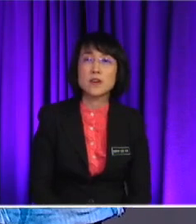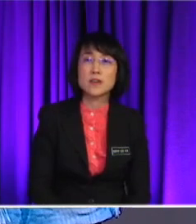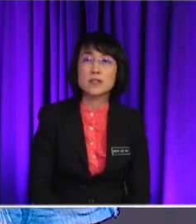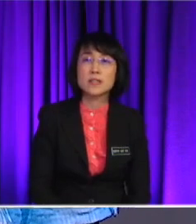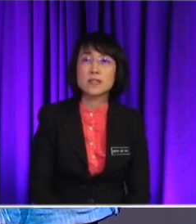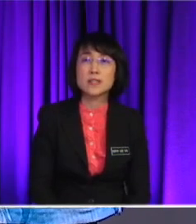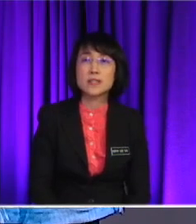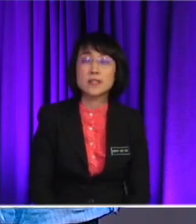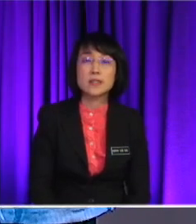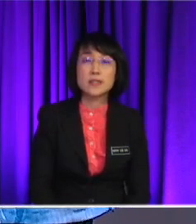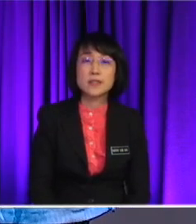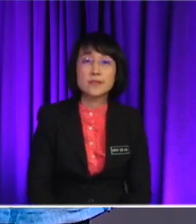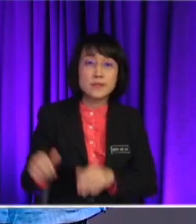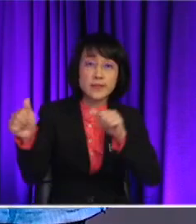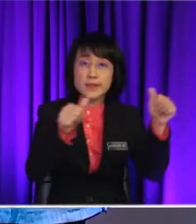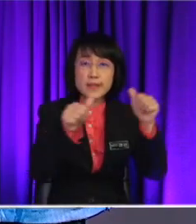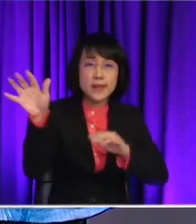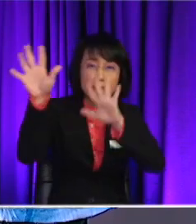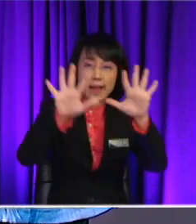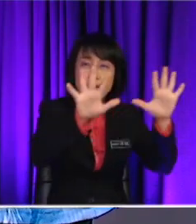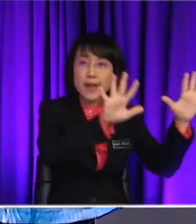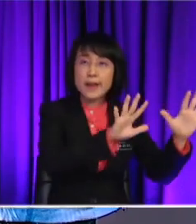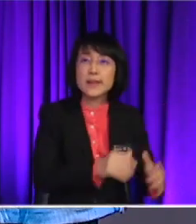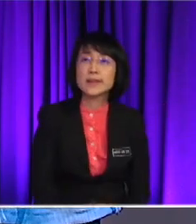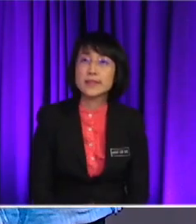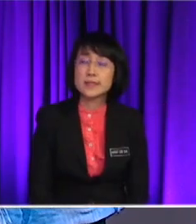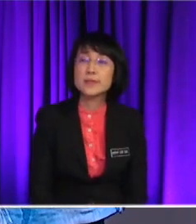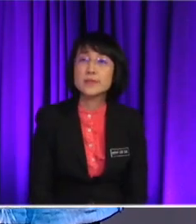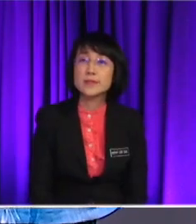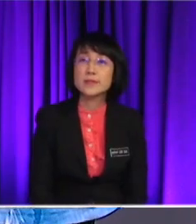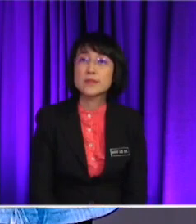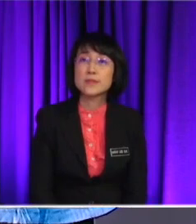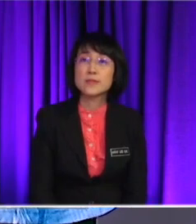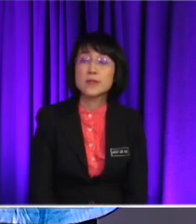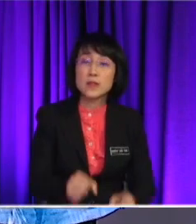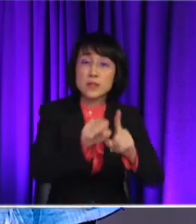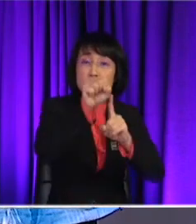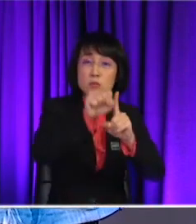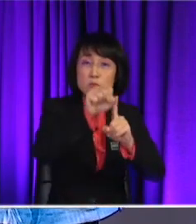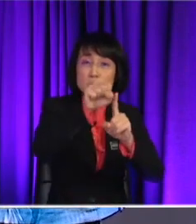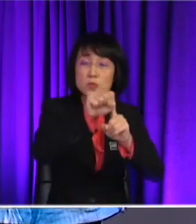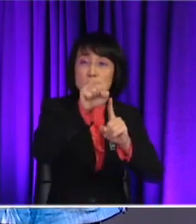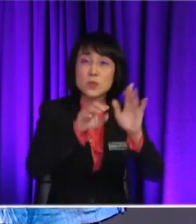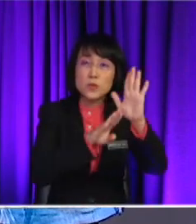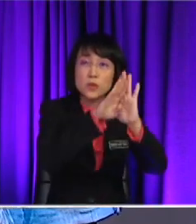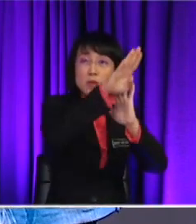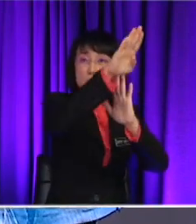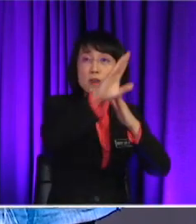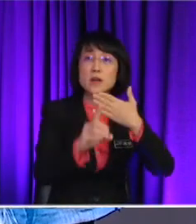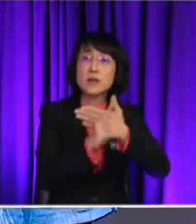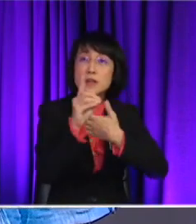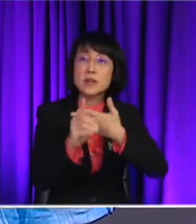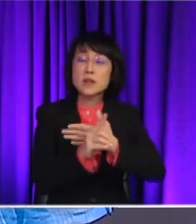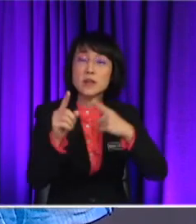And it also brings up to the global warming where the temperature will go up. Mm Yeah? So, it is very dangerous to every